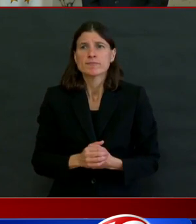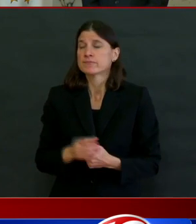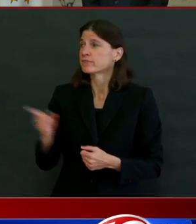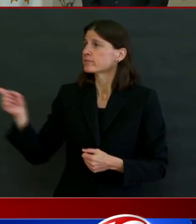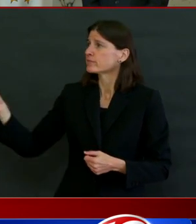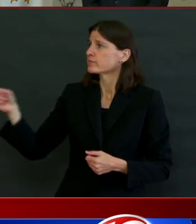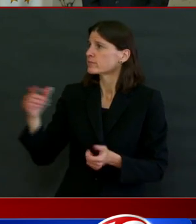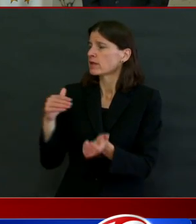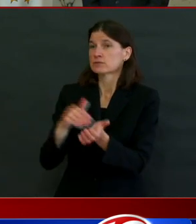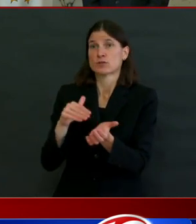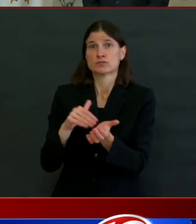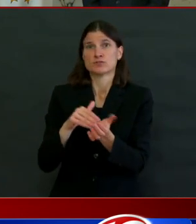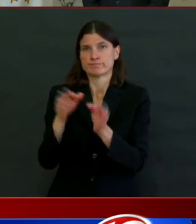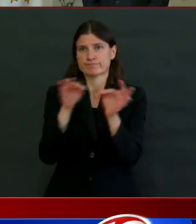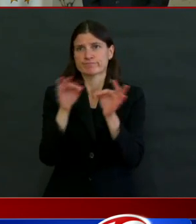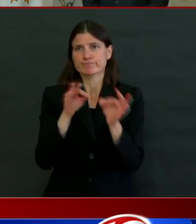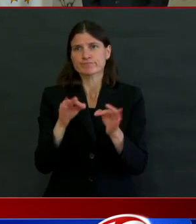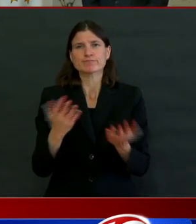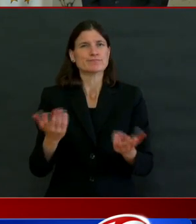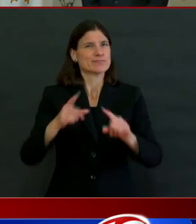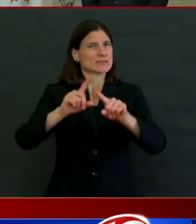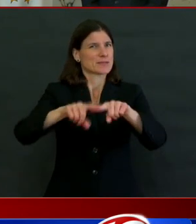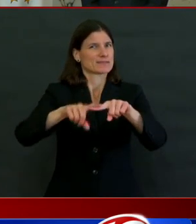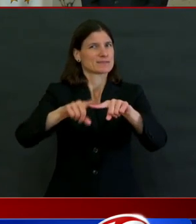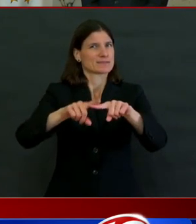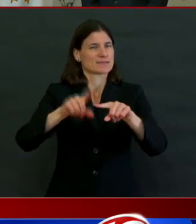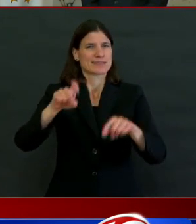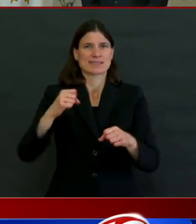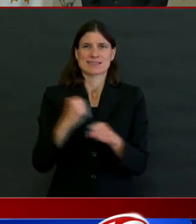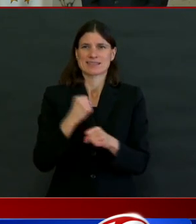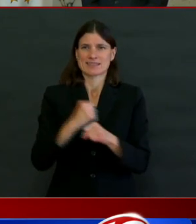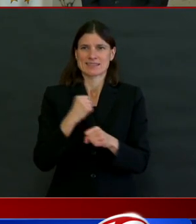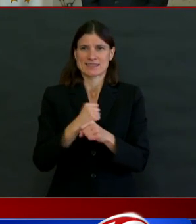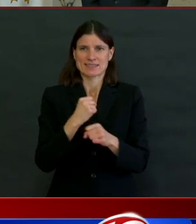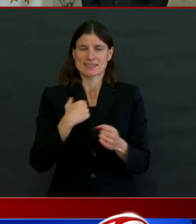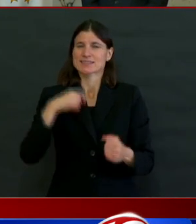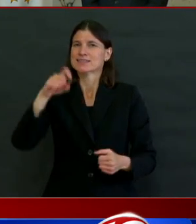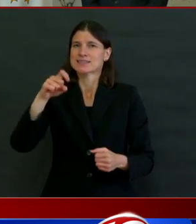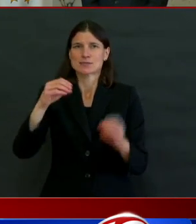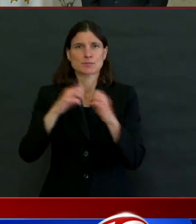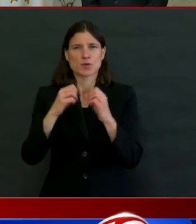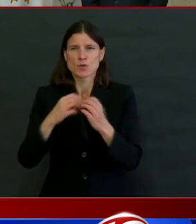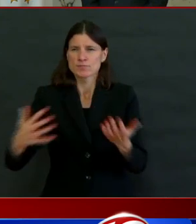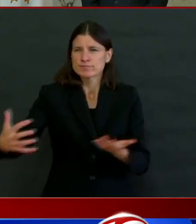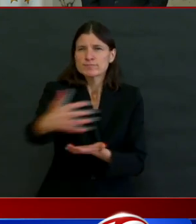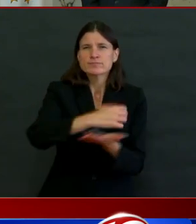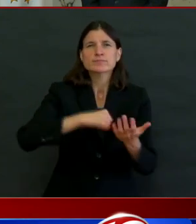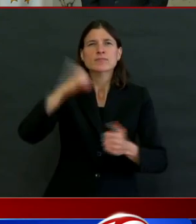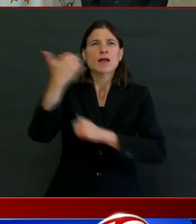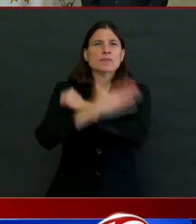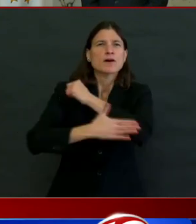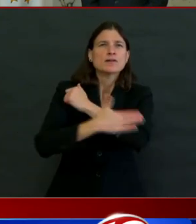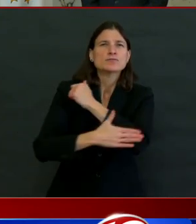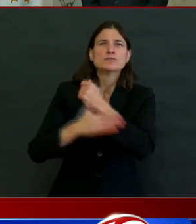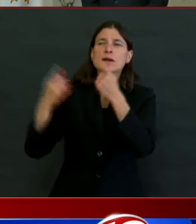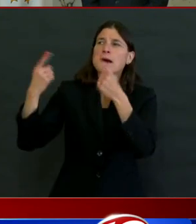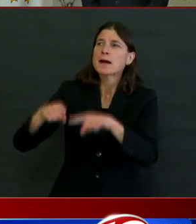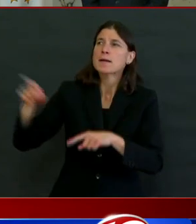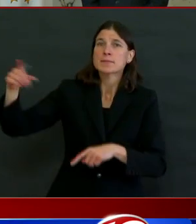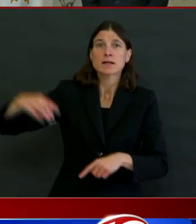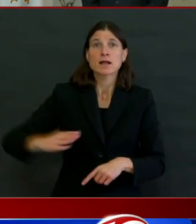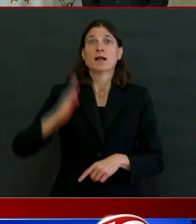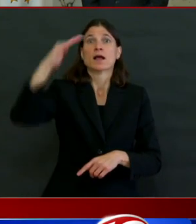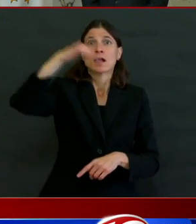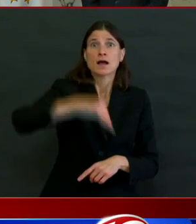Before I turn it over to the governor to be able to share more, I want to just relay the message about this